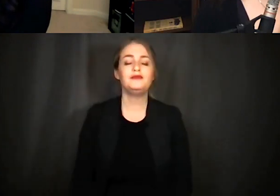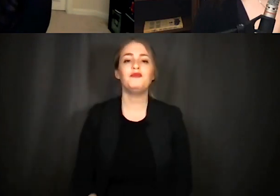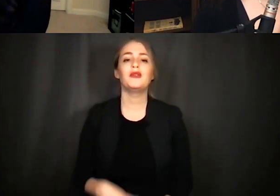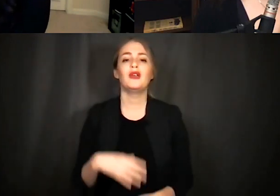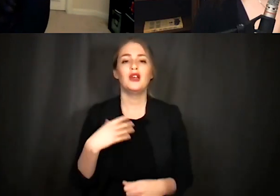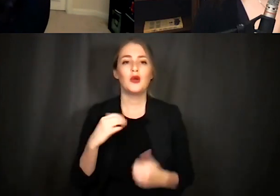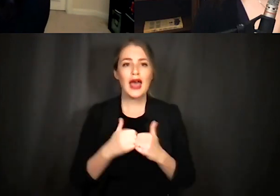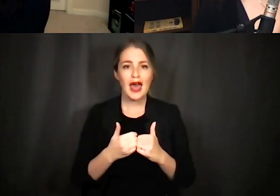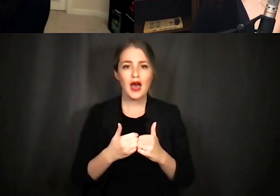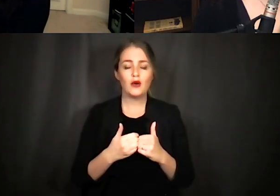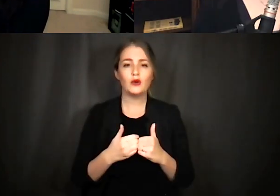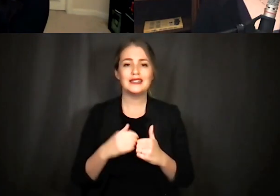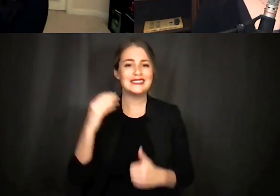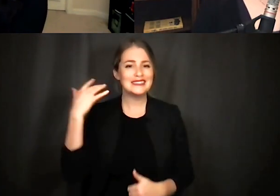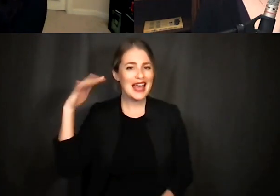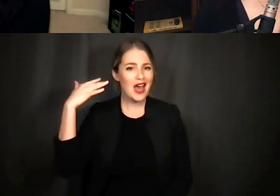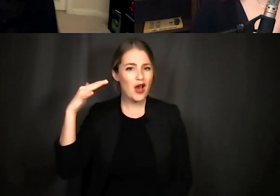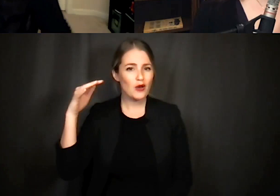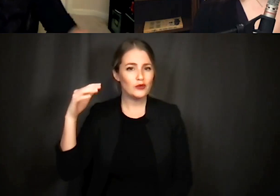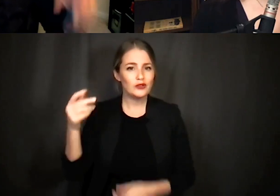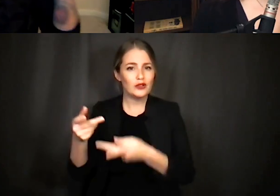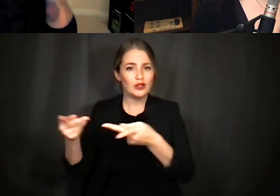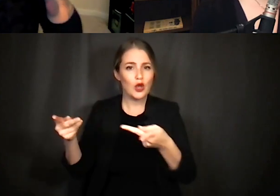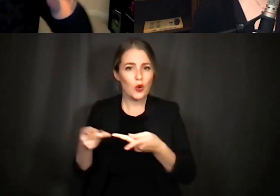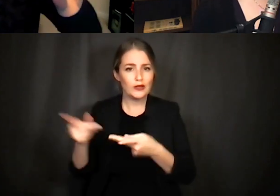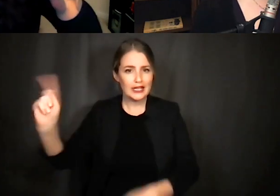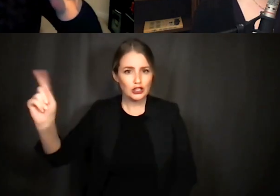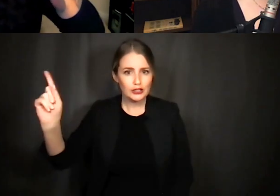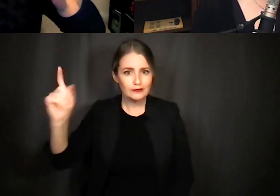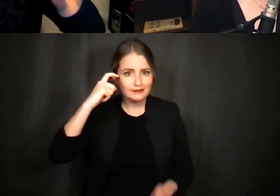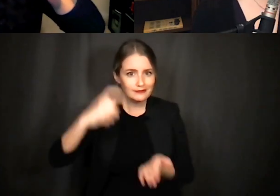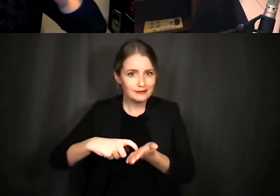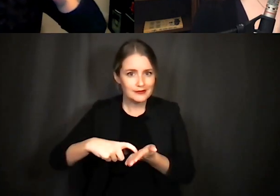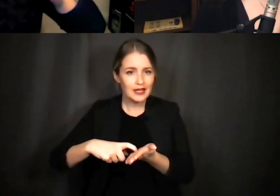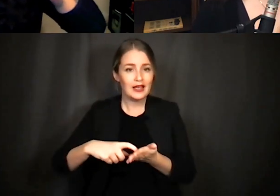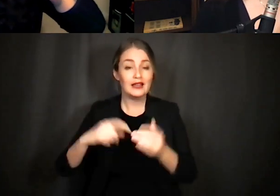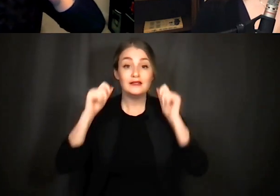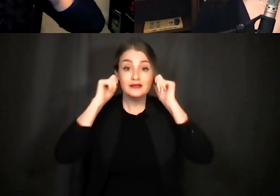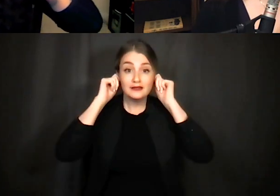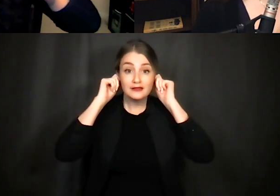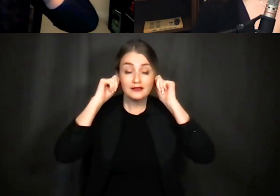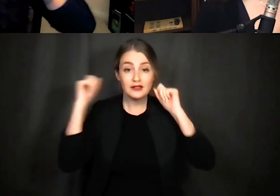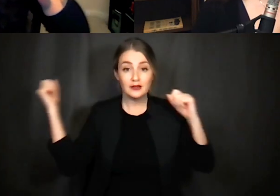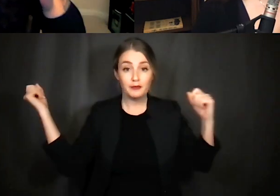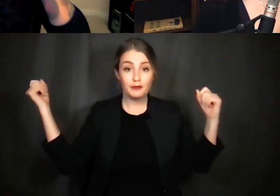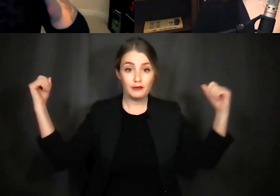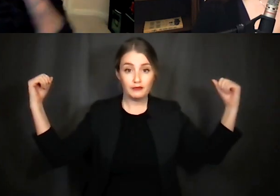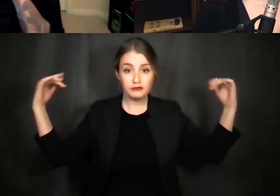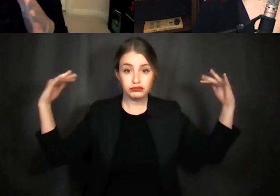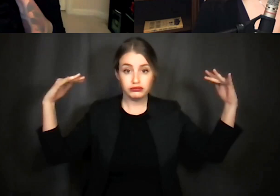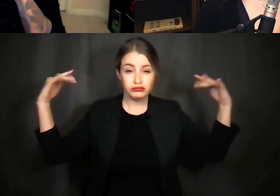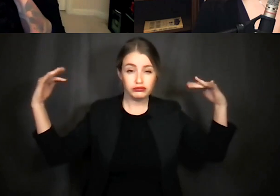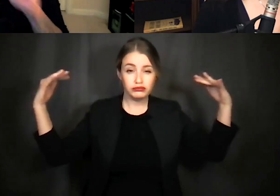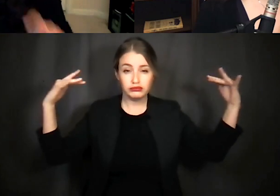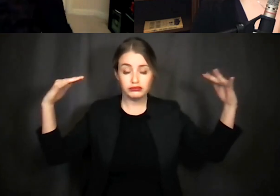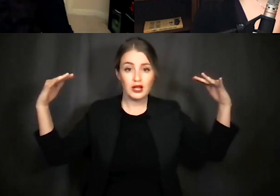localization works is that you have two ears and input from both of those ears and so your brain can